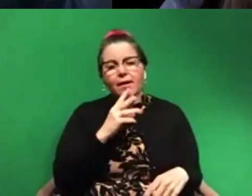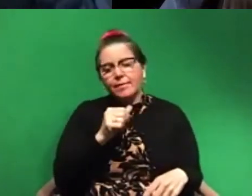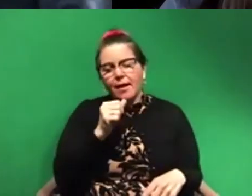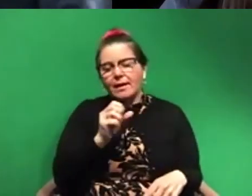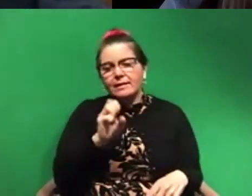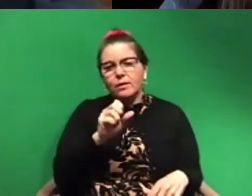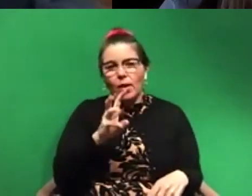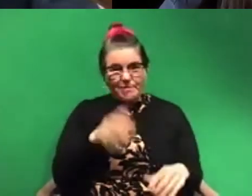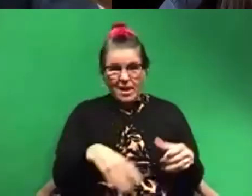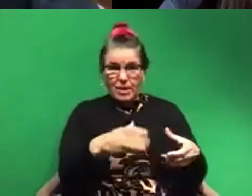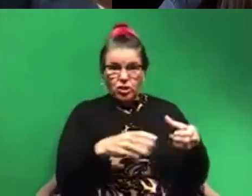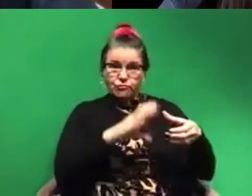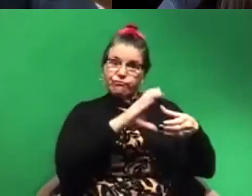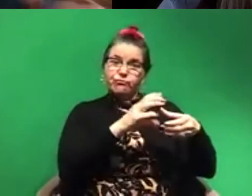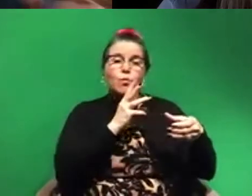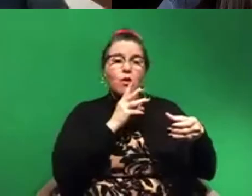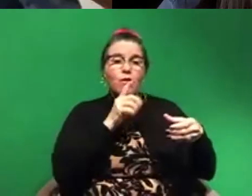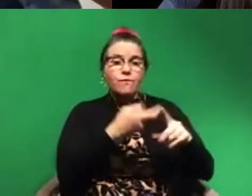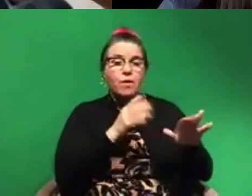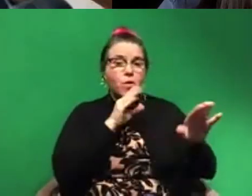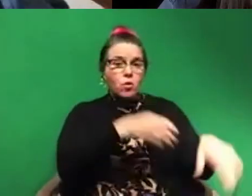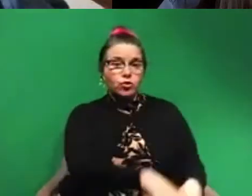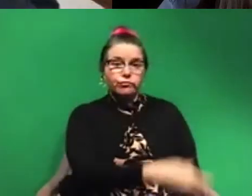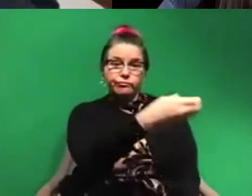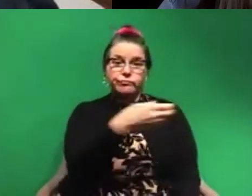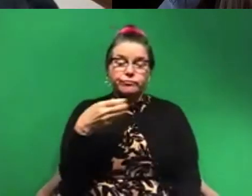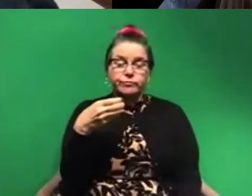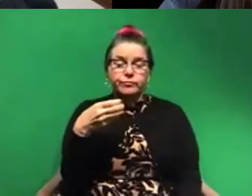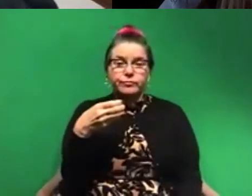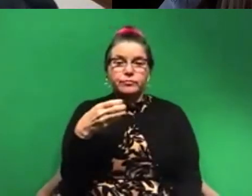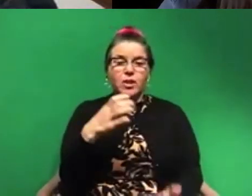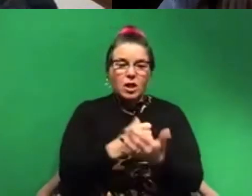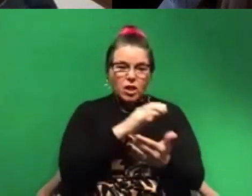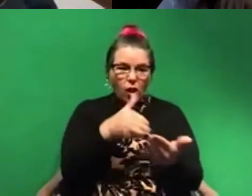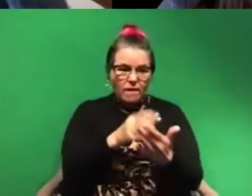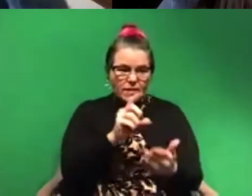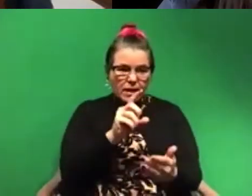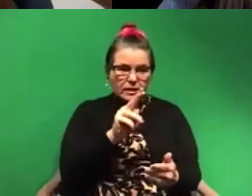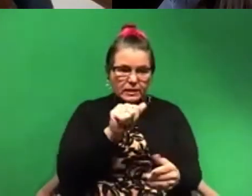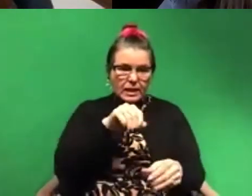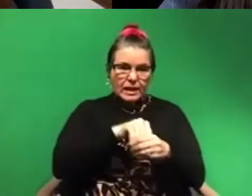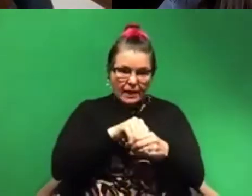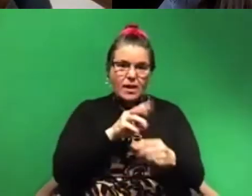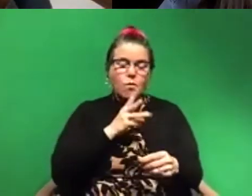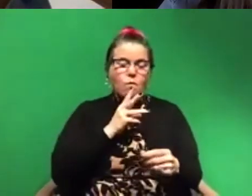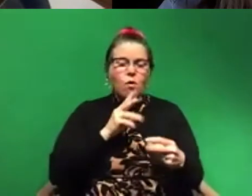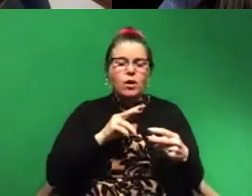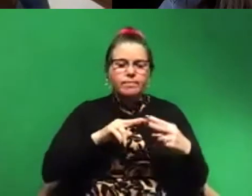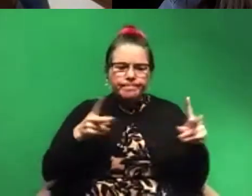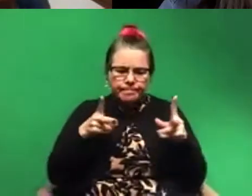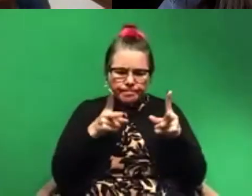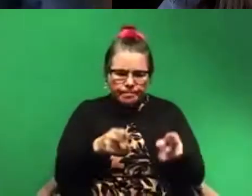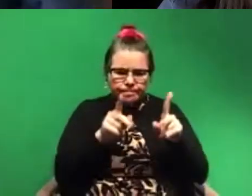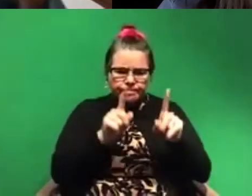from the ocean, collect all the DNA in that seawater, sequence the special genes in that seawater,